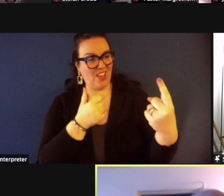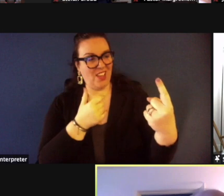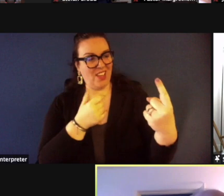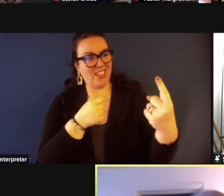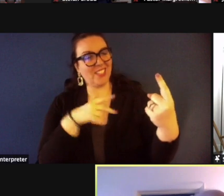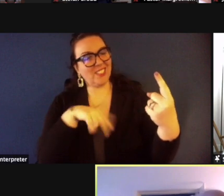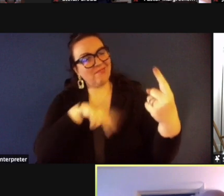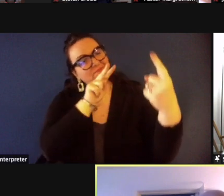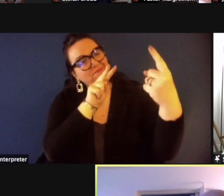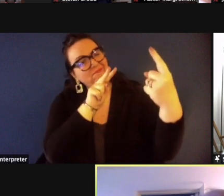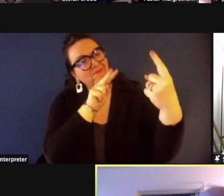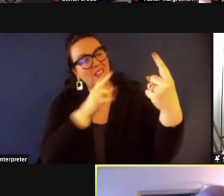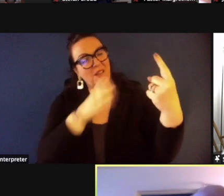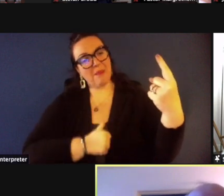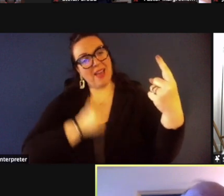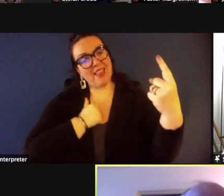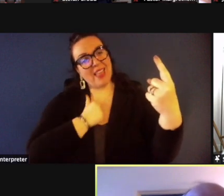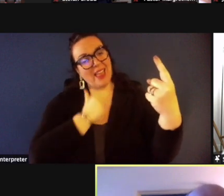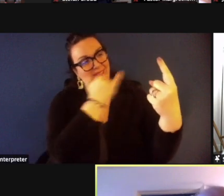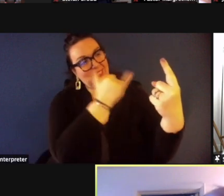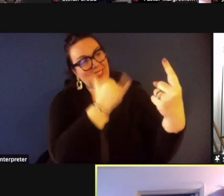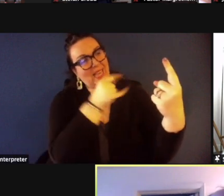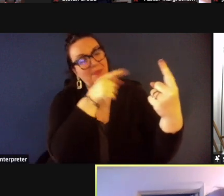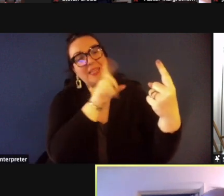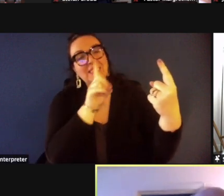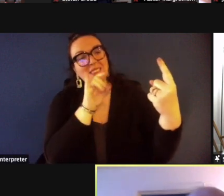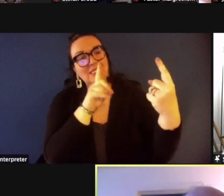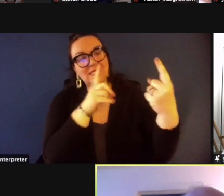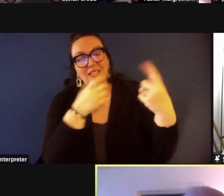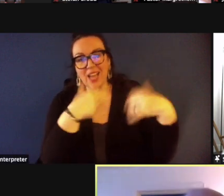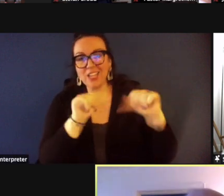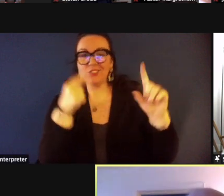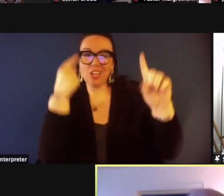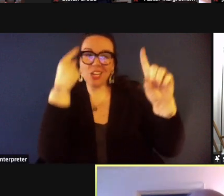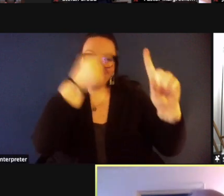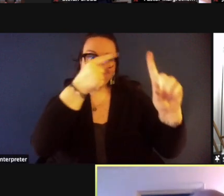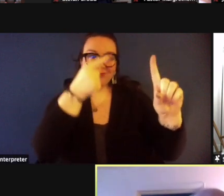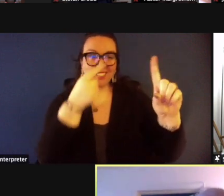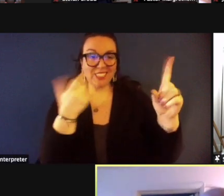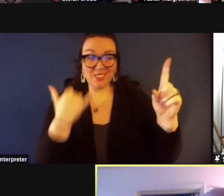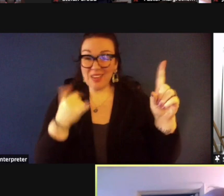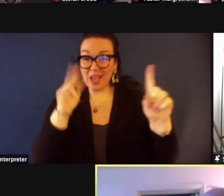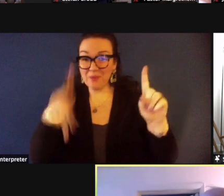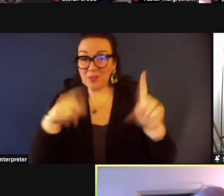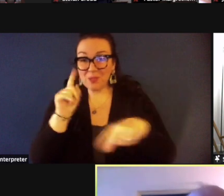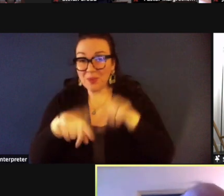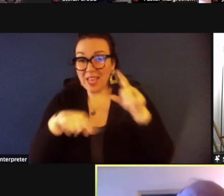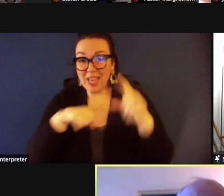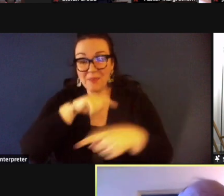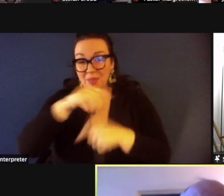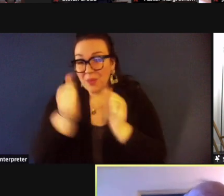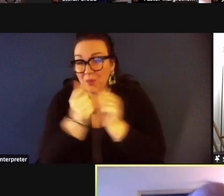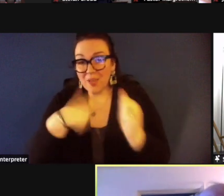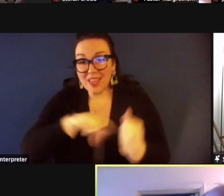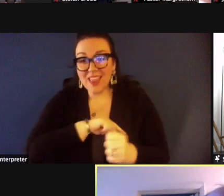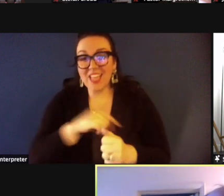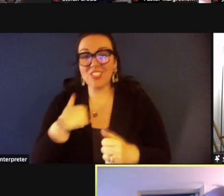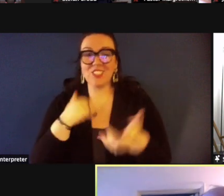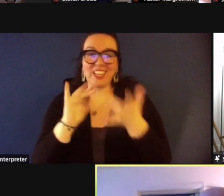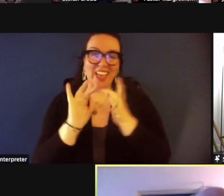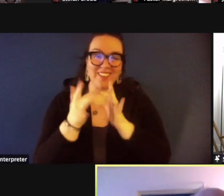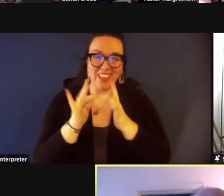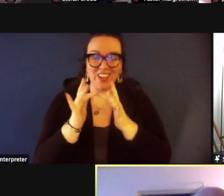so this year the award goes to a person who can't be with us uh she's having internet